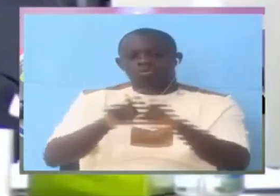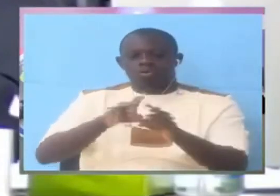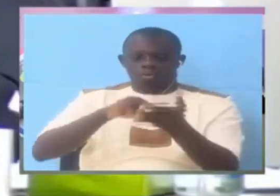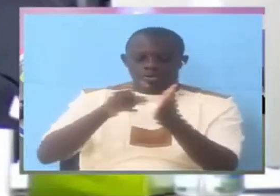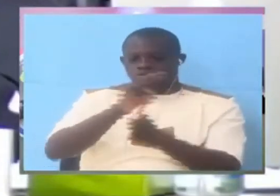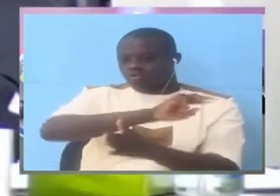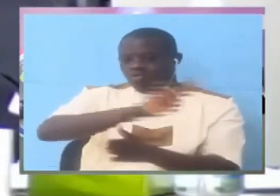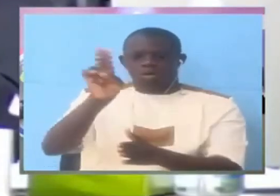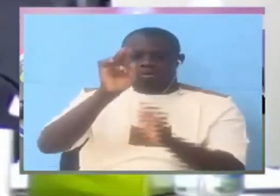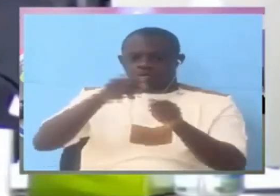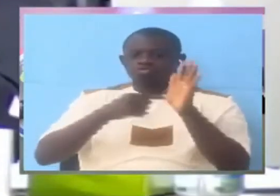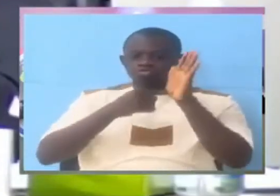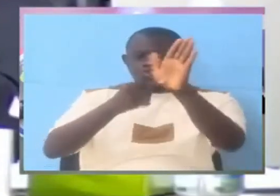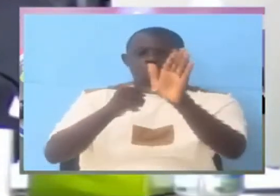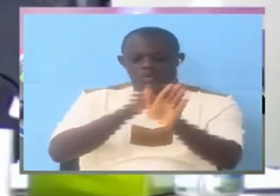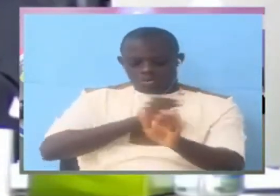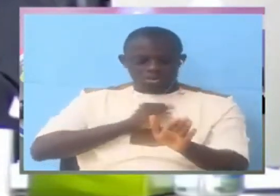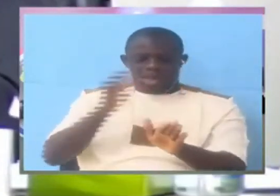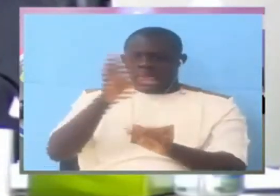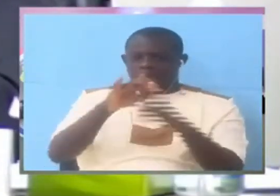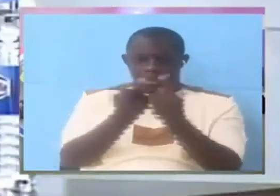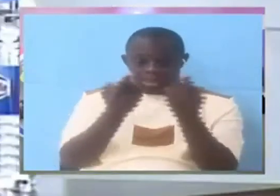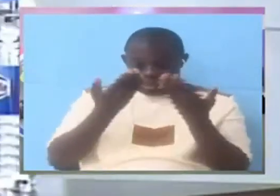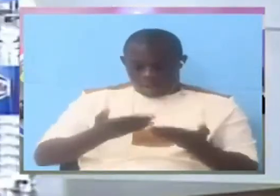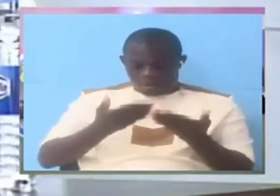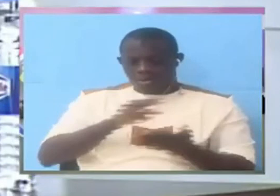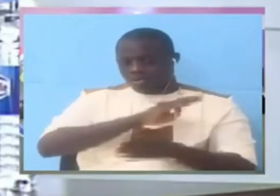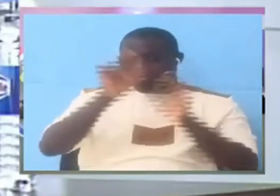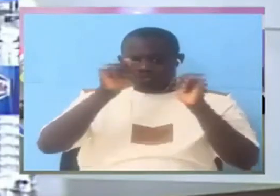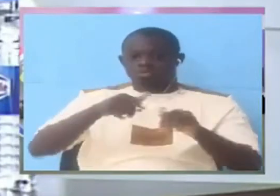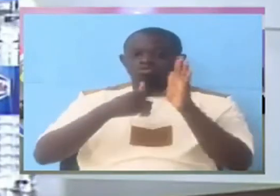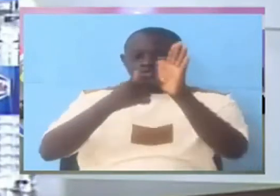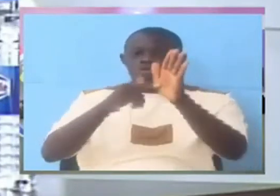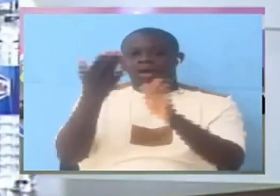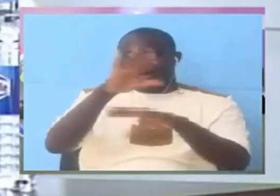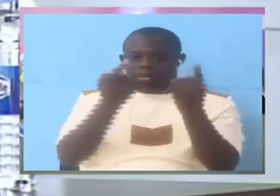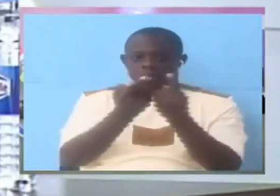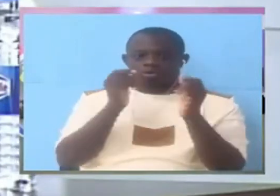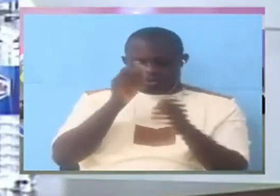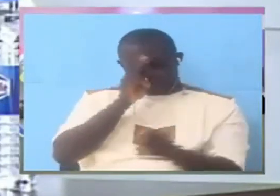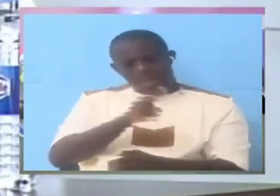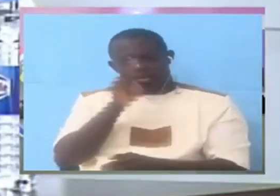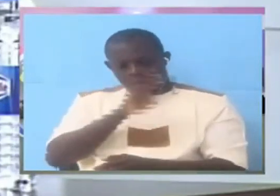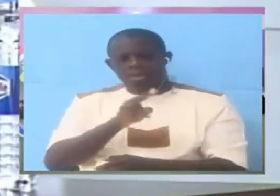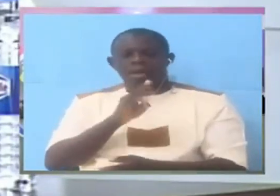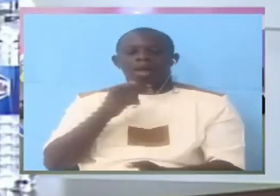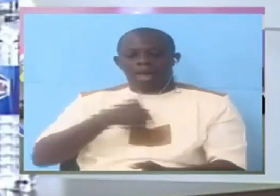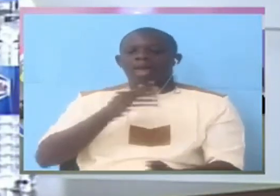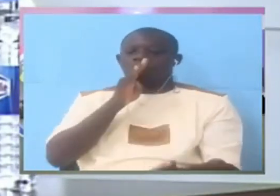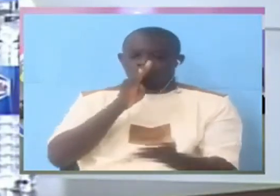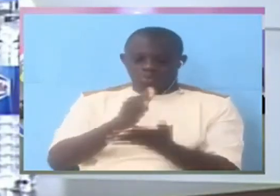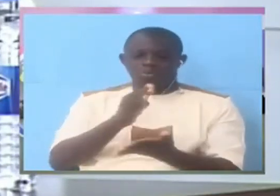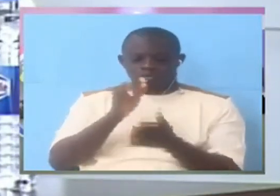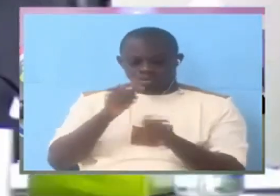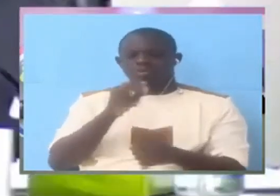show us anything to show that now yes okay as a doubt yes all right but I'll make efforts okay I promise you will make efforts